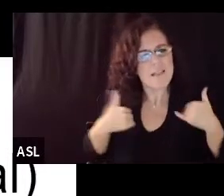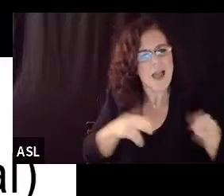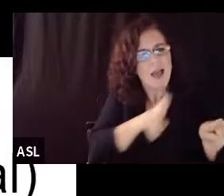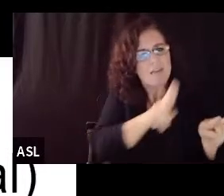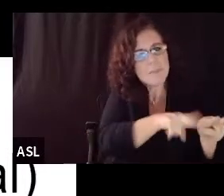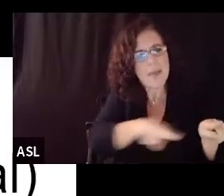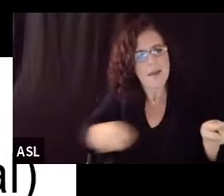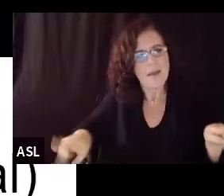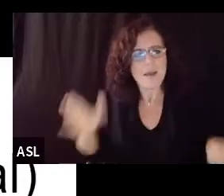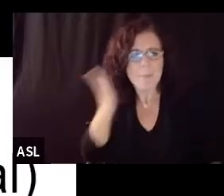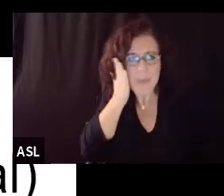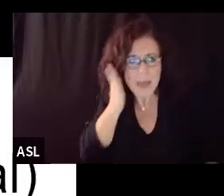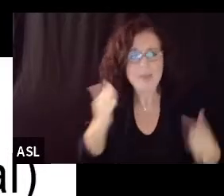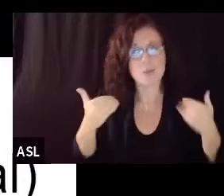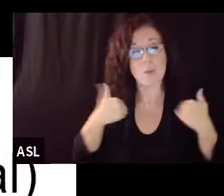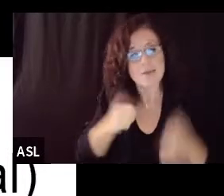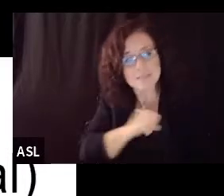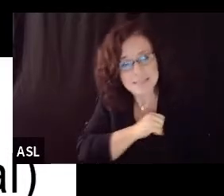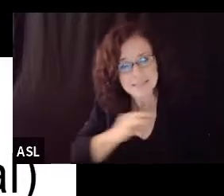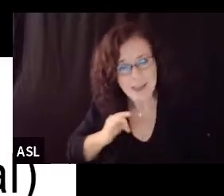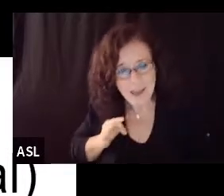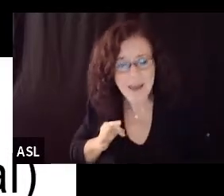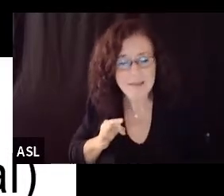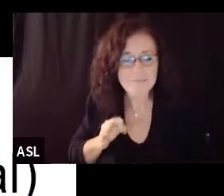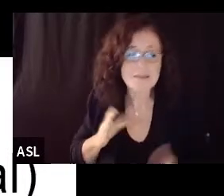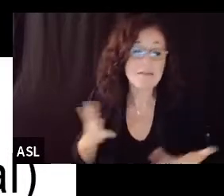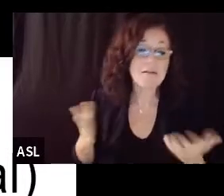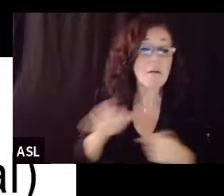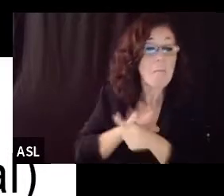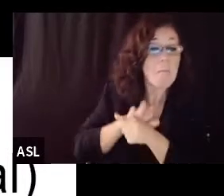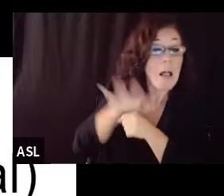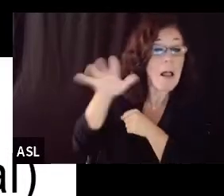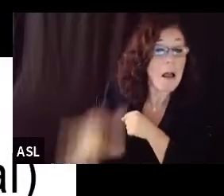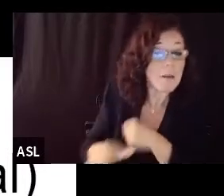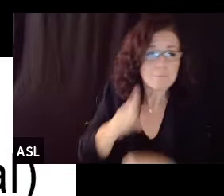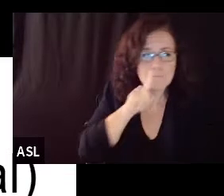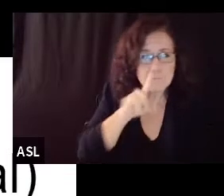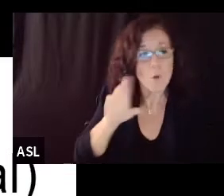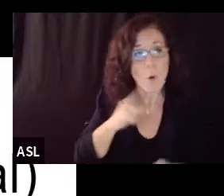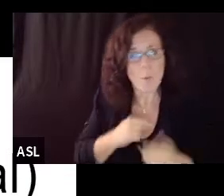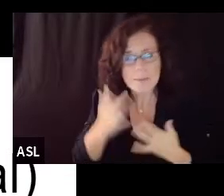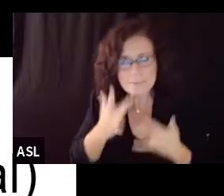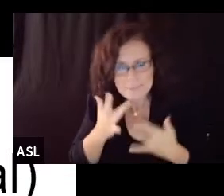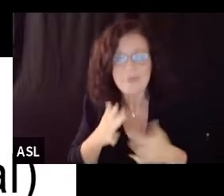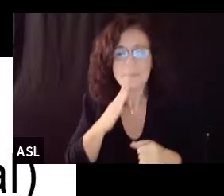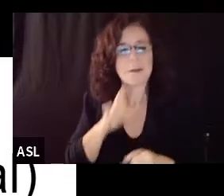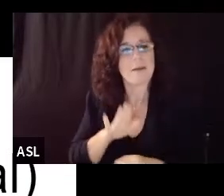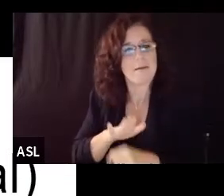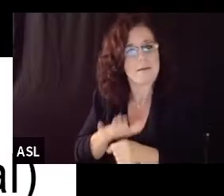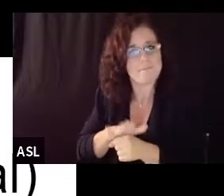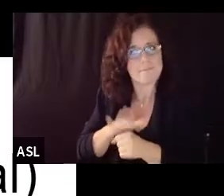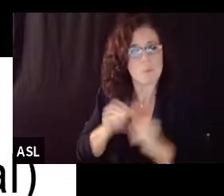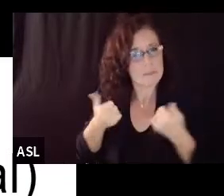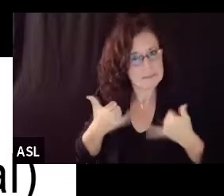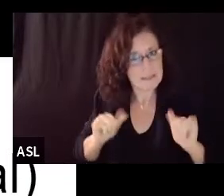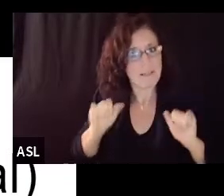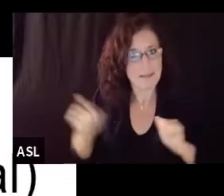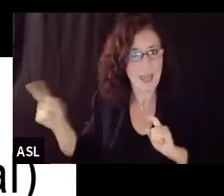to staff those beds um even if we don't have our usual capacity to do things the way that we usually do